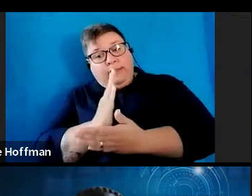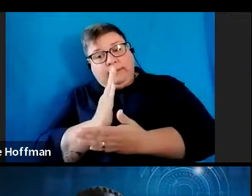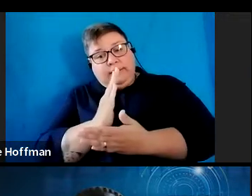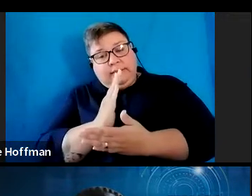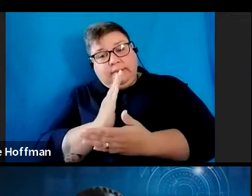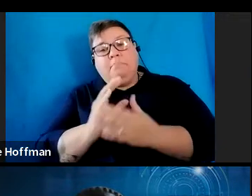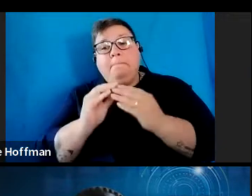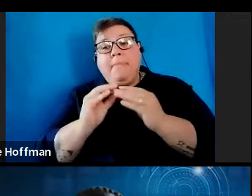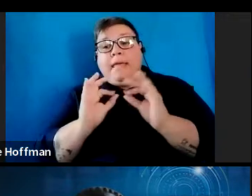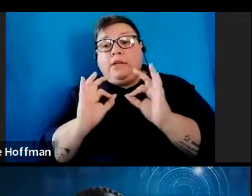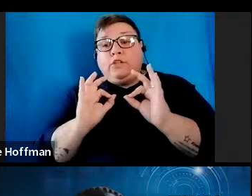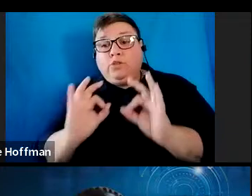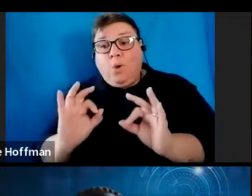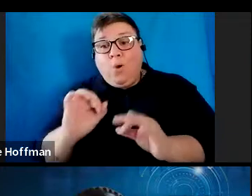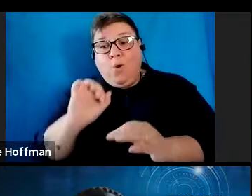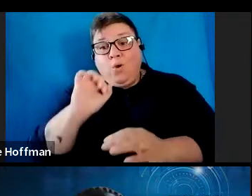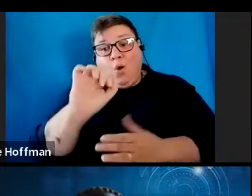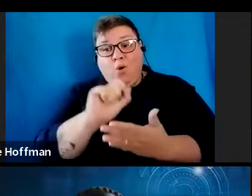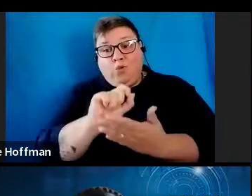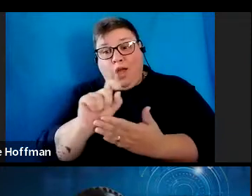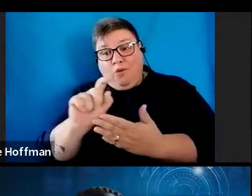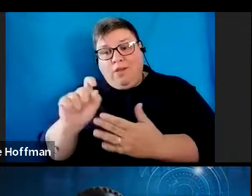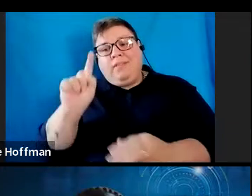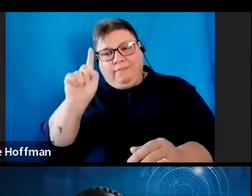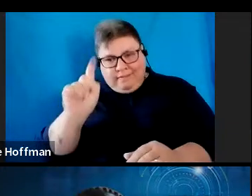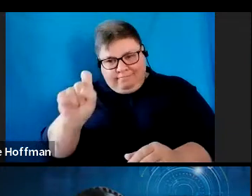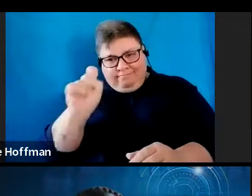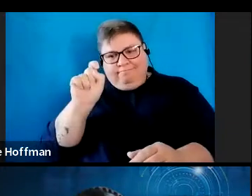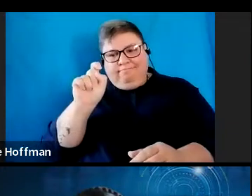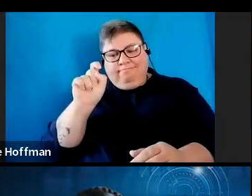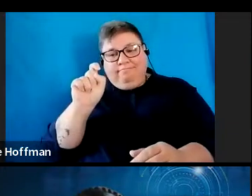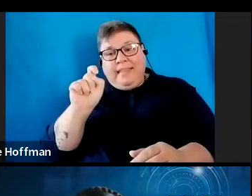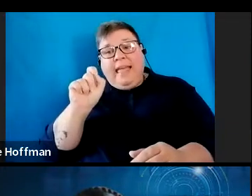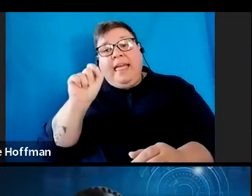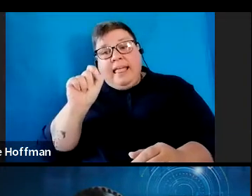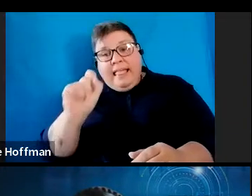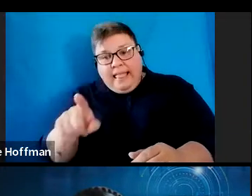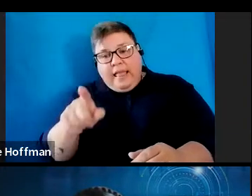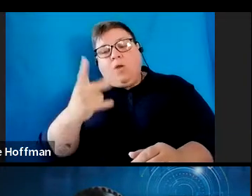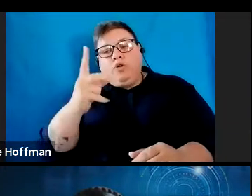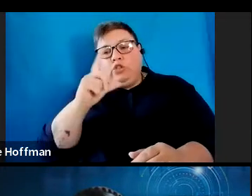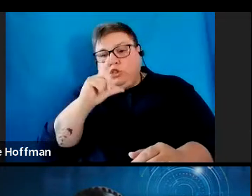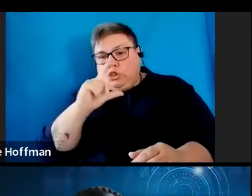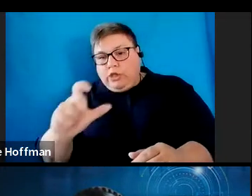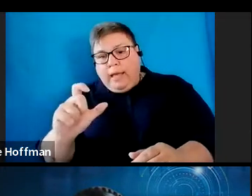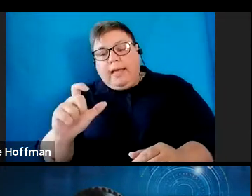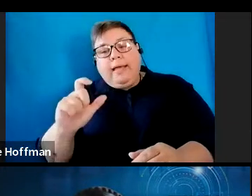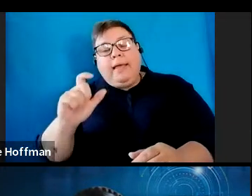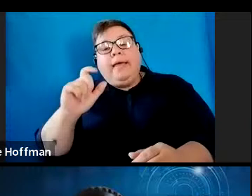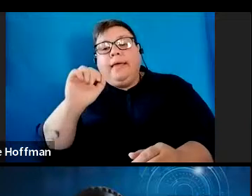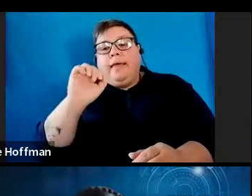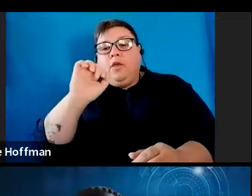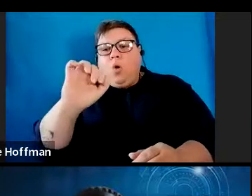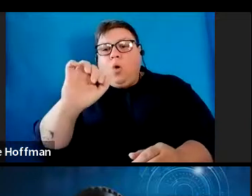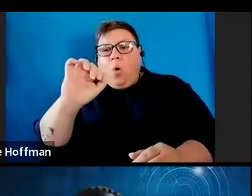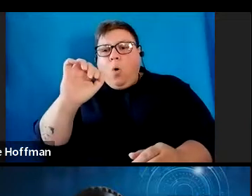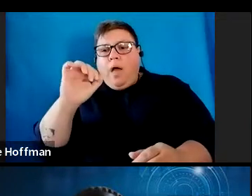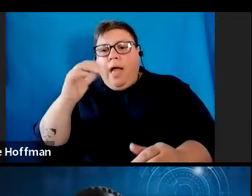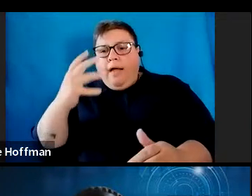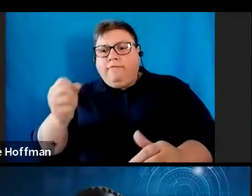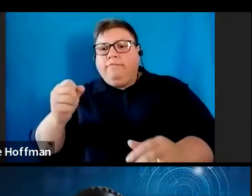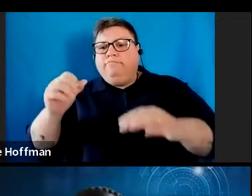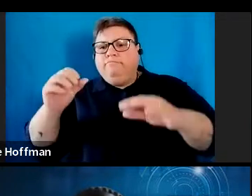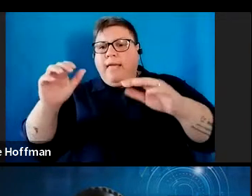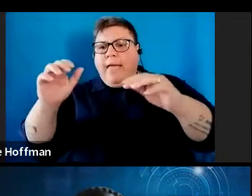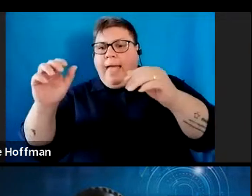ensure that the directives have been ticked. And then they also need to check if the tax directive functionality has been added to